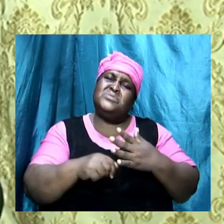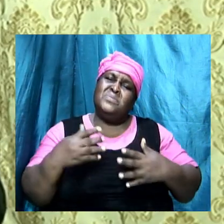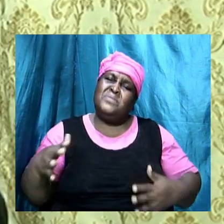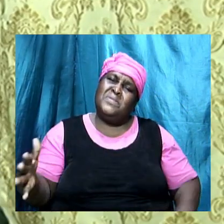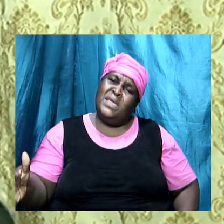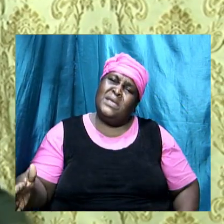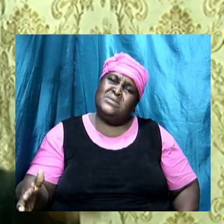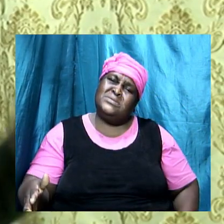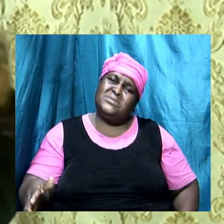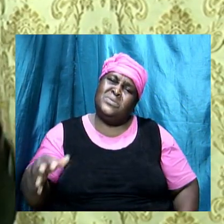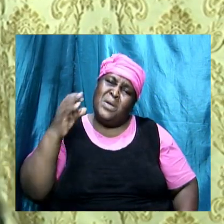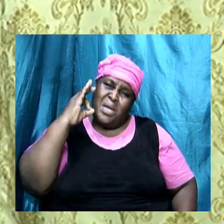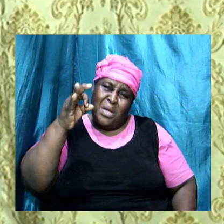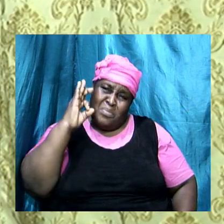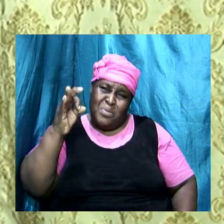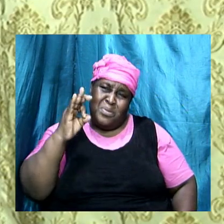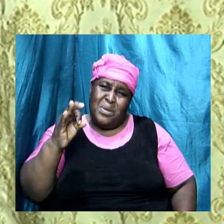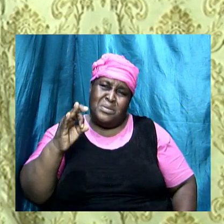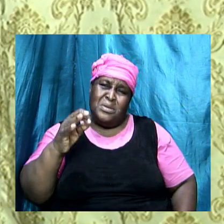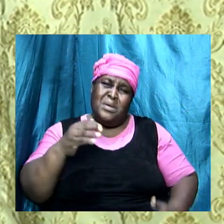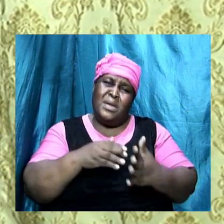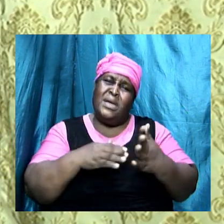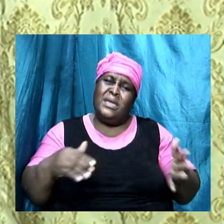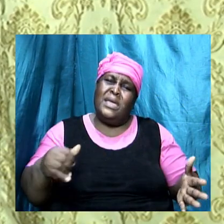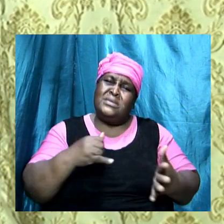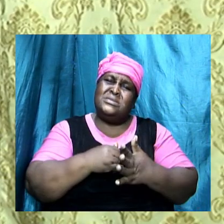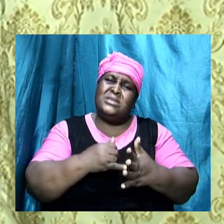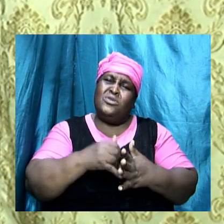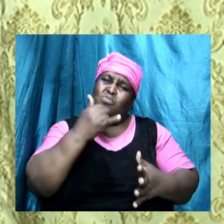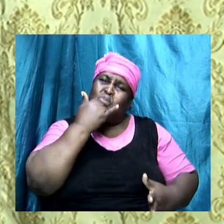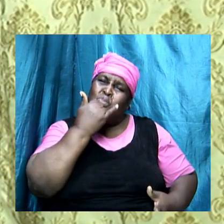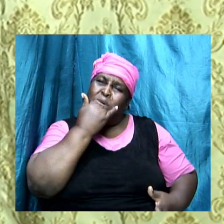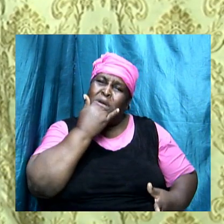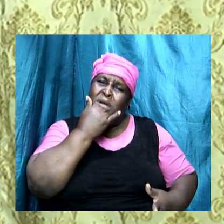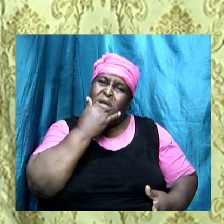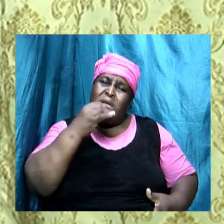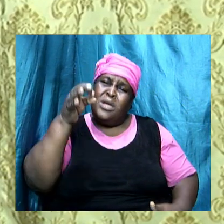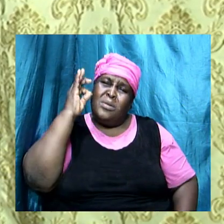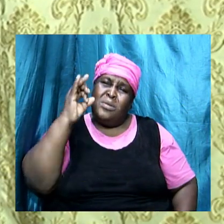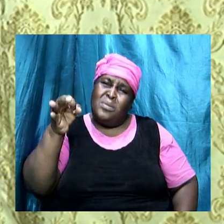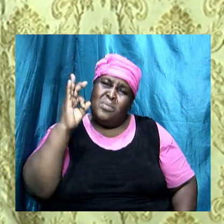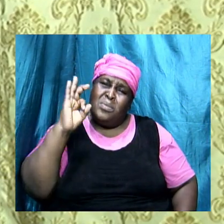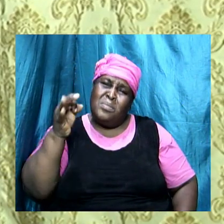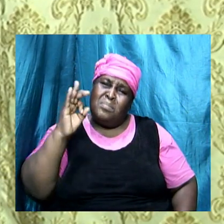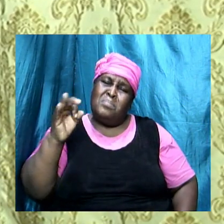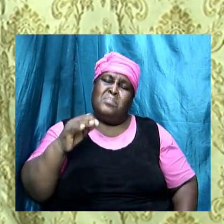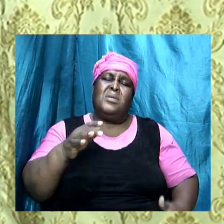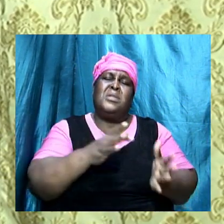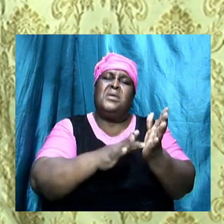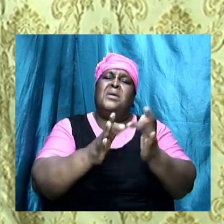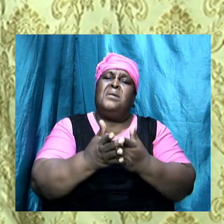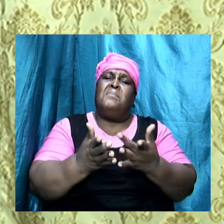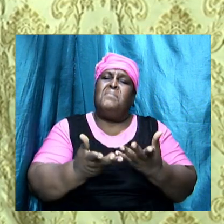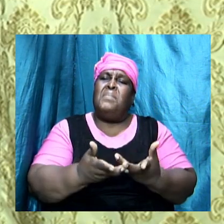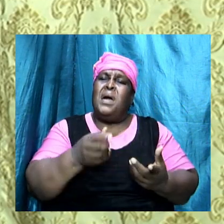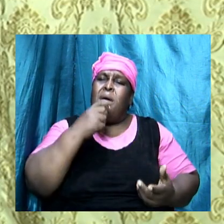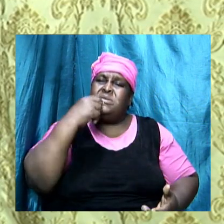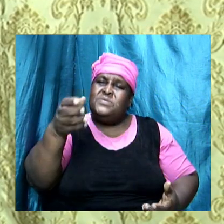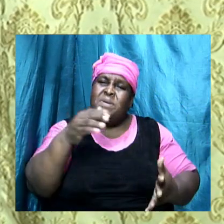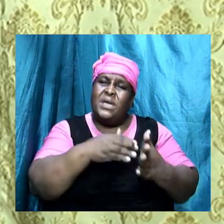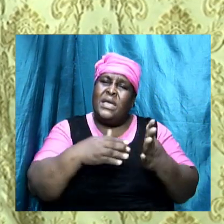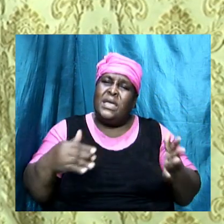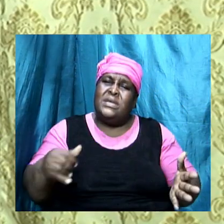we preach against it and it wrong and we preach against it the Bible talks against it but once you are